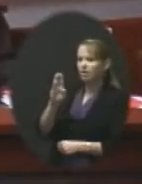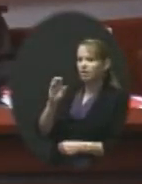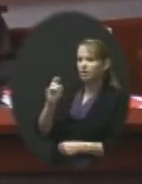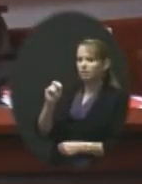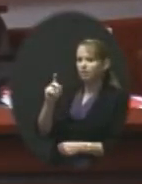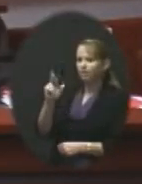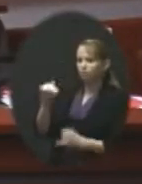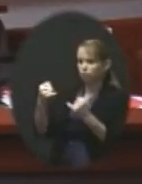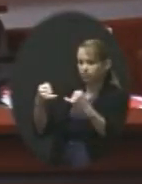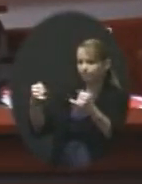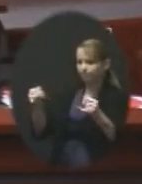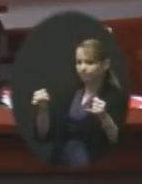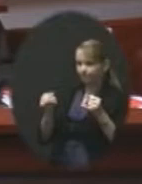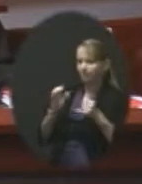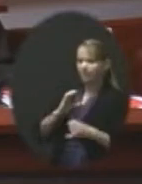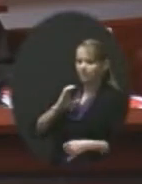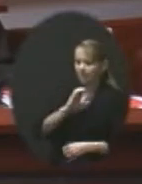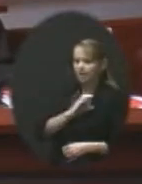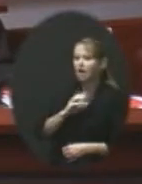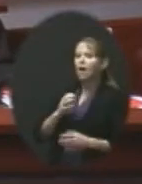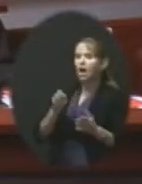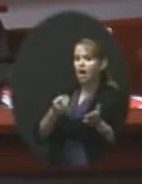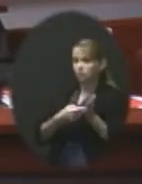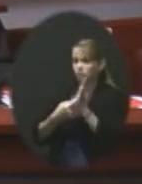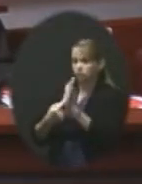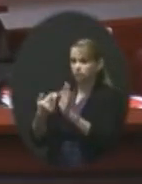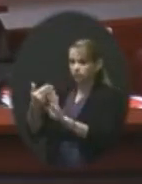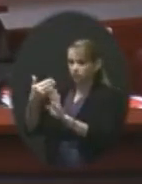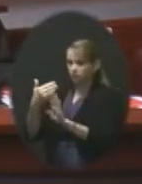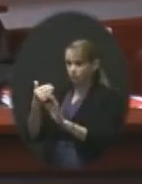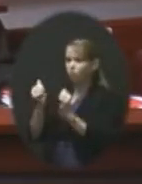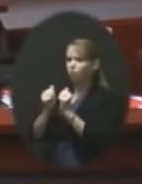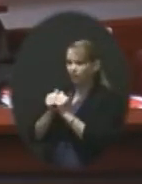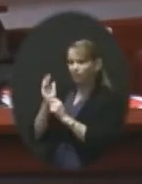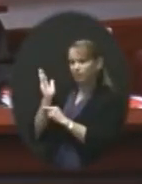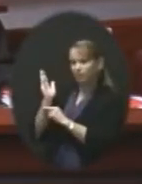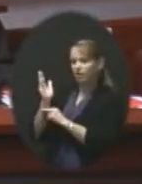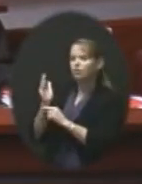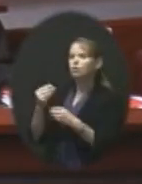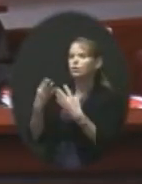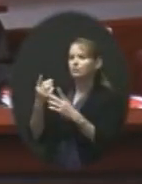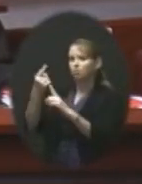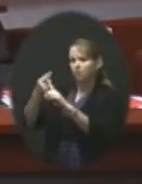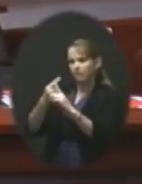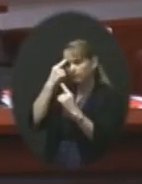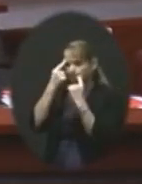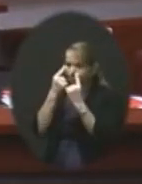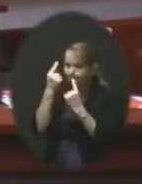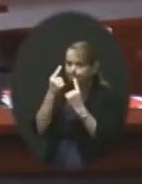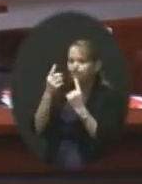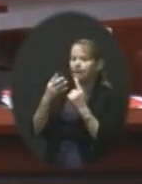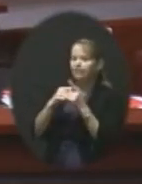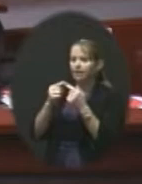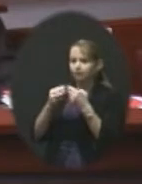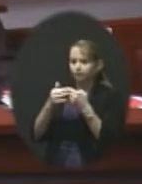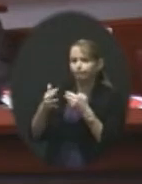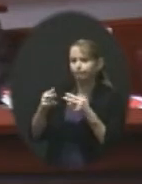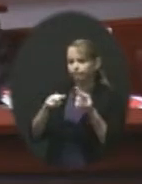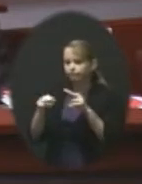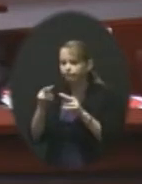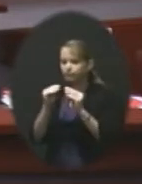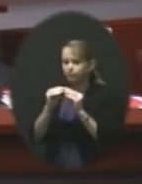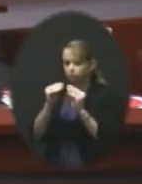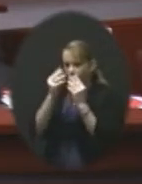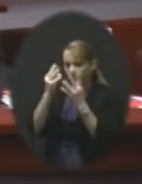time with the presentation so that we have a month to consider that and look after any more information. But we would be looking for